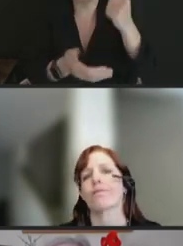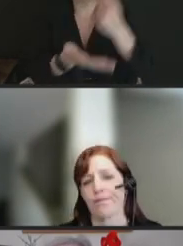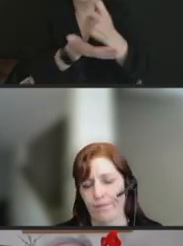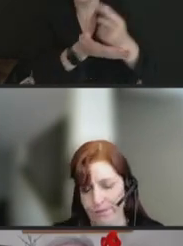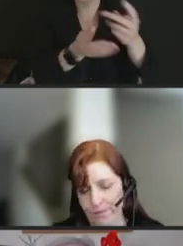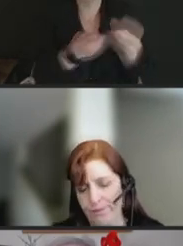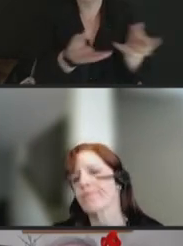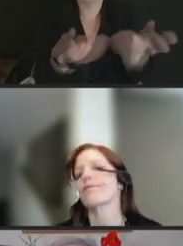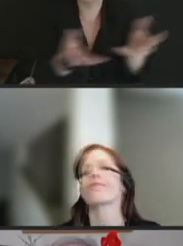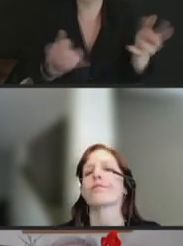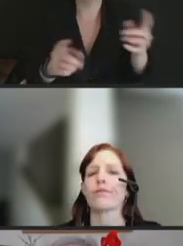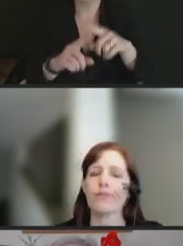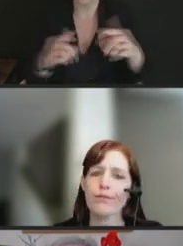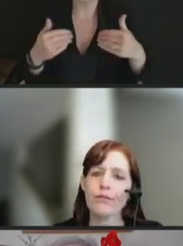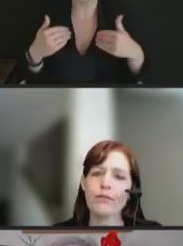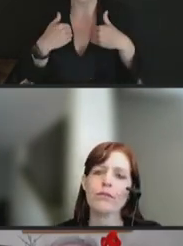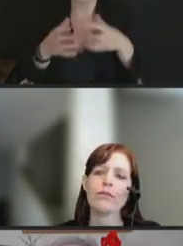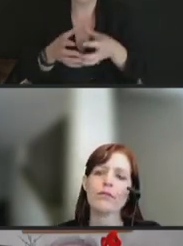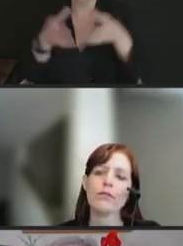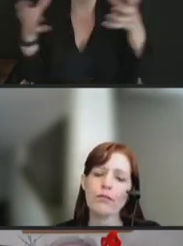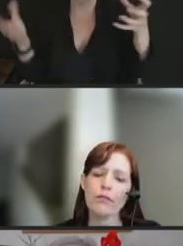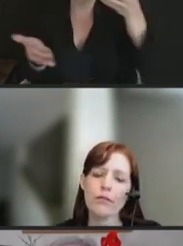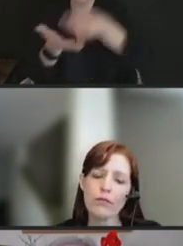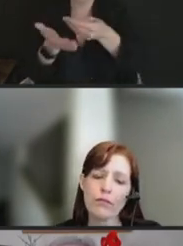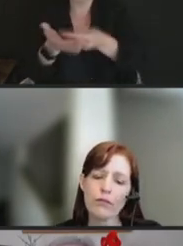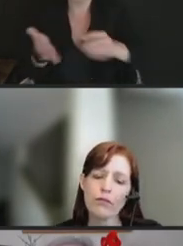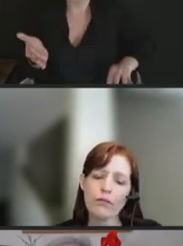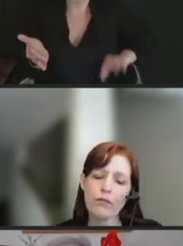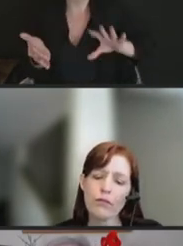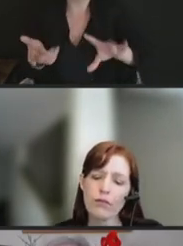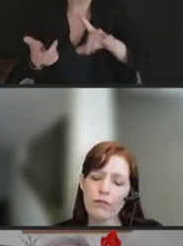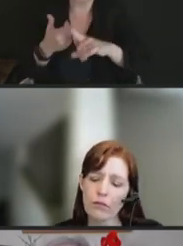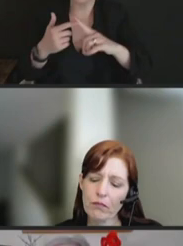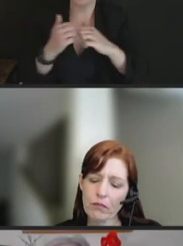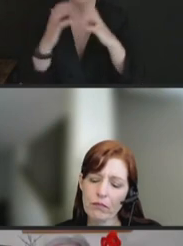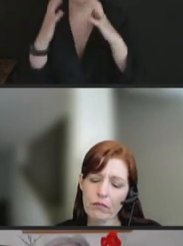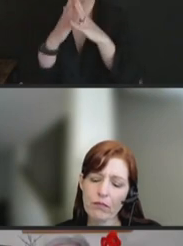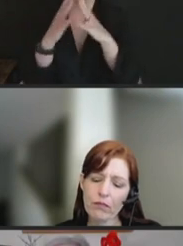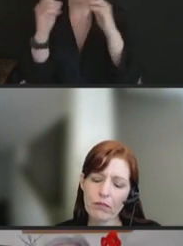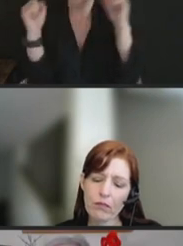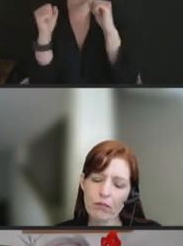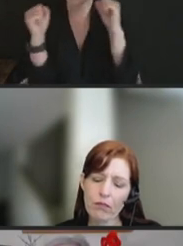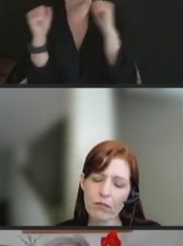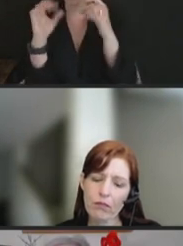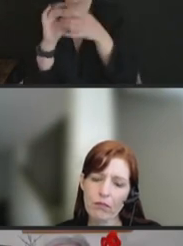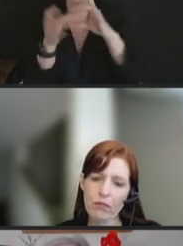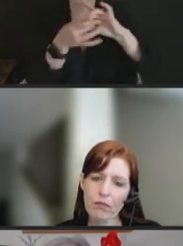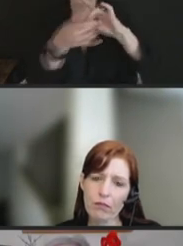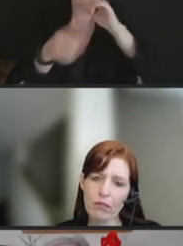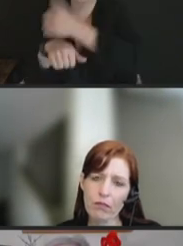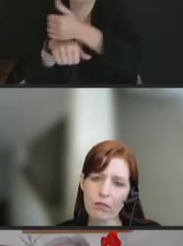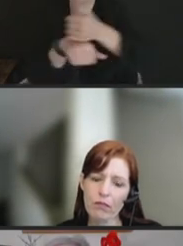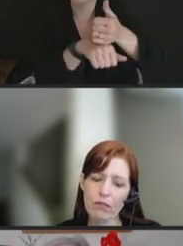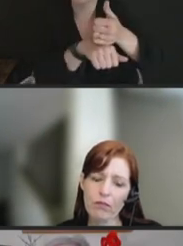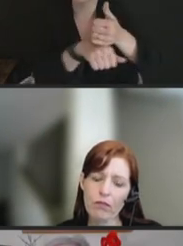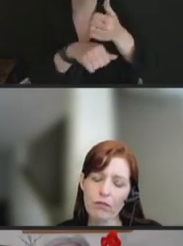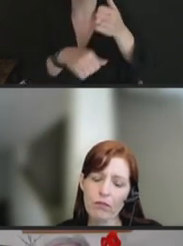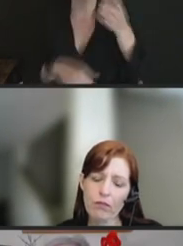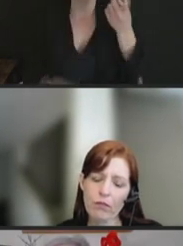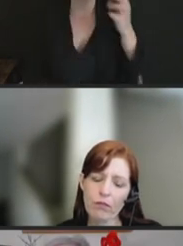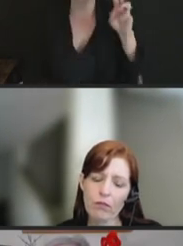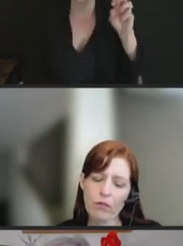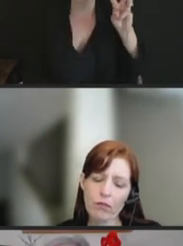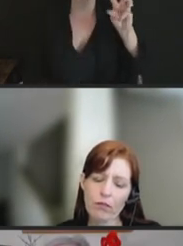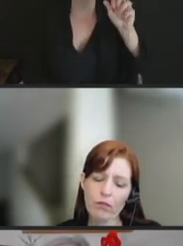in the Gavi countries as well. But I think also, if you think about, Dr. Swan talked about, this is a system. And